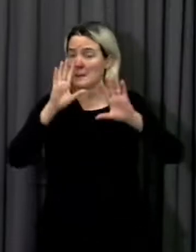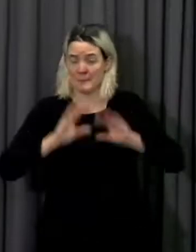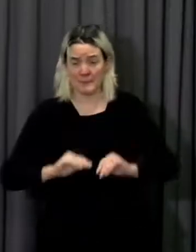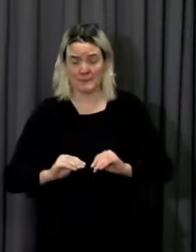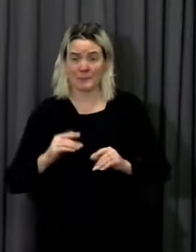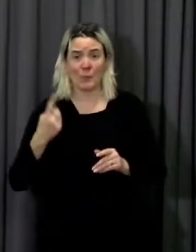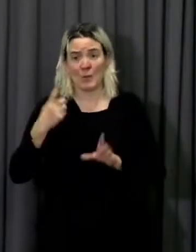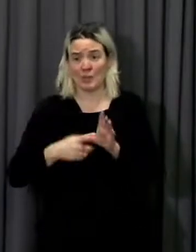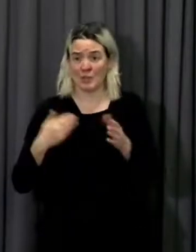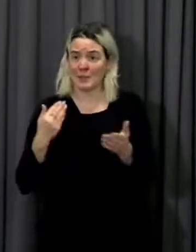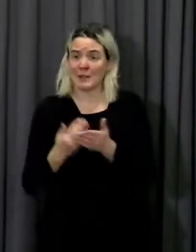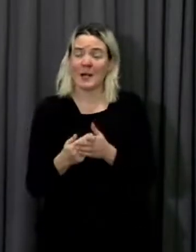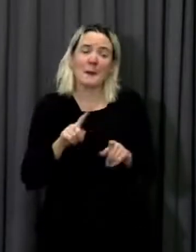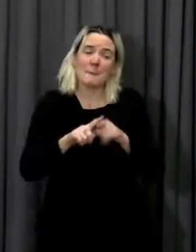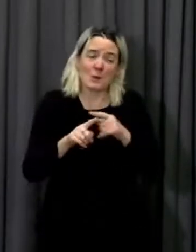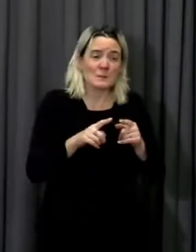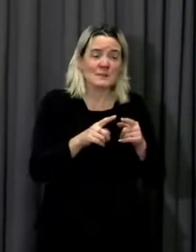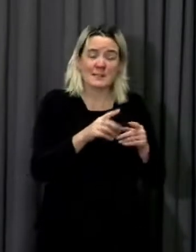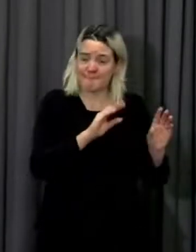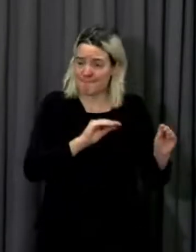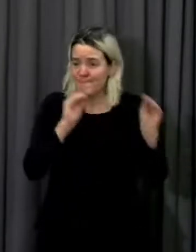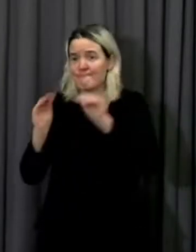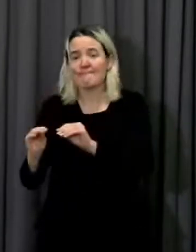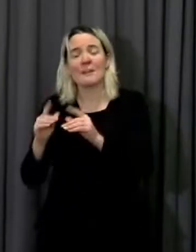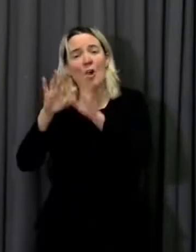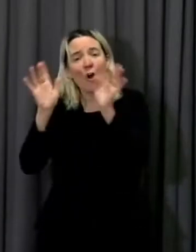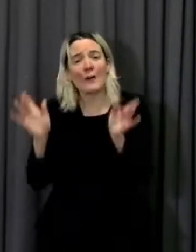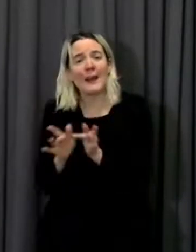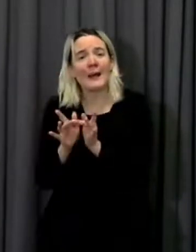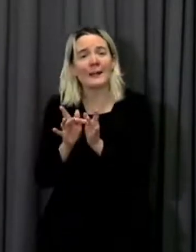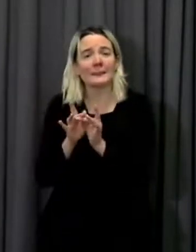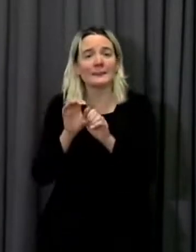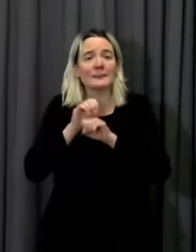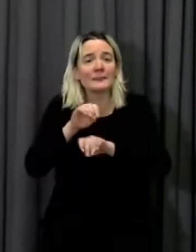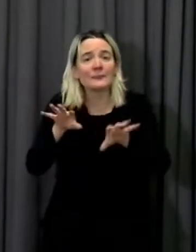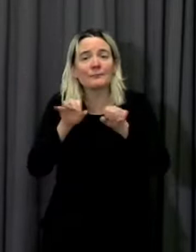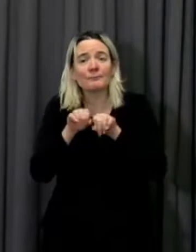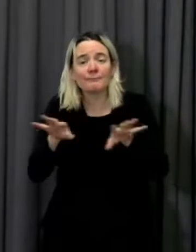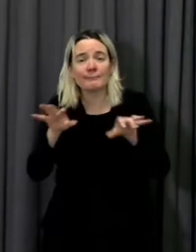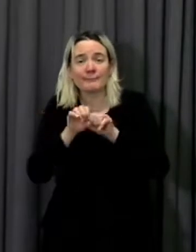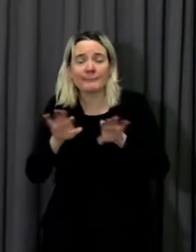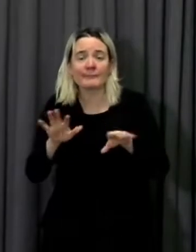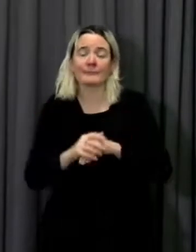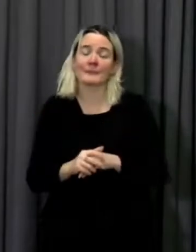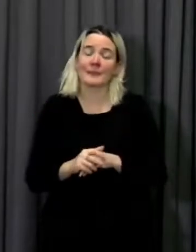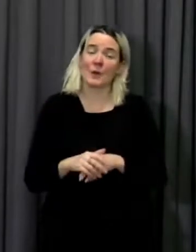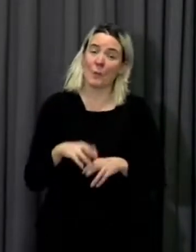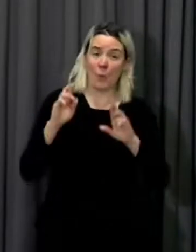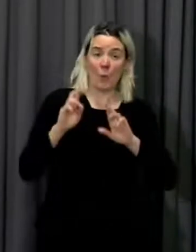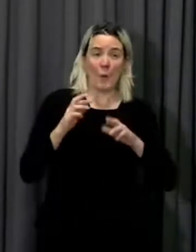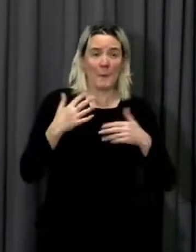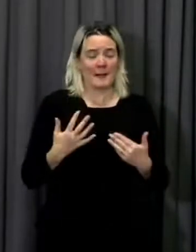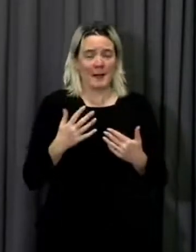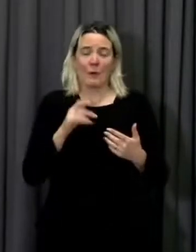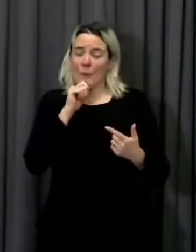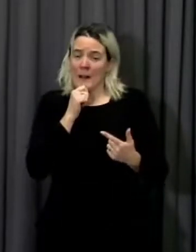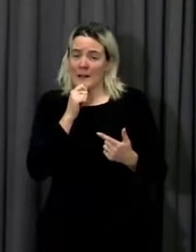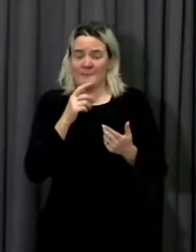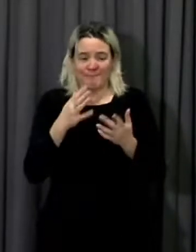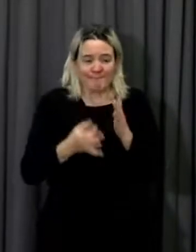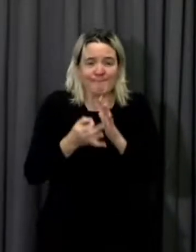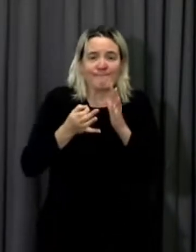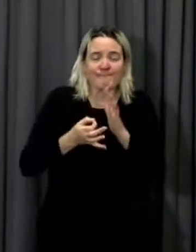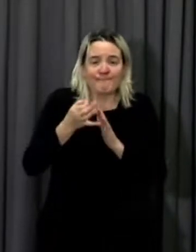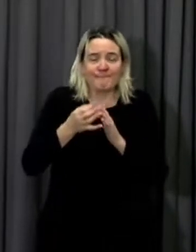moved online. We all hope that better days are ahead of us and that we'll soon see live